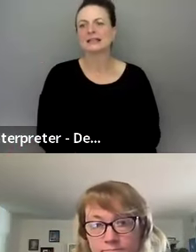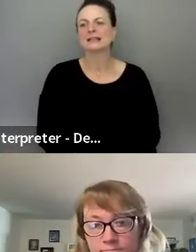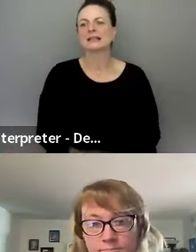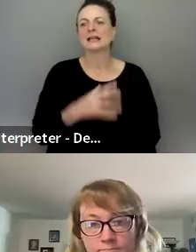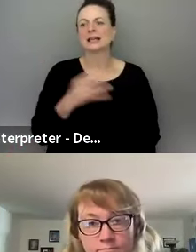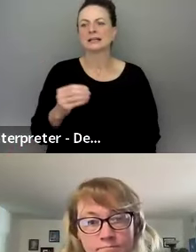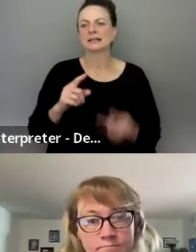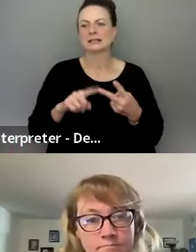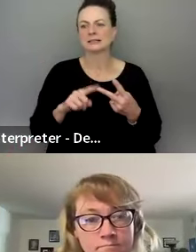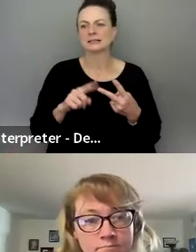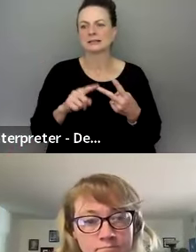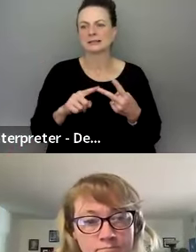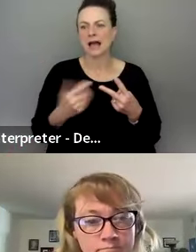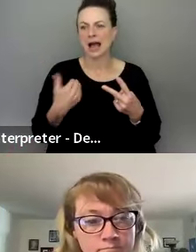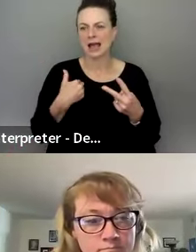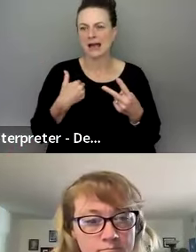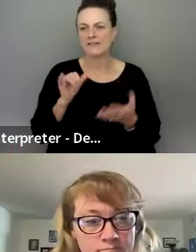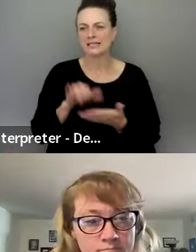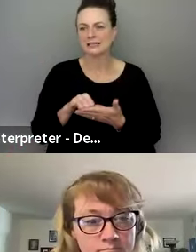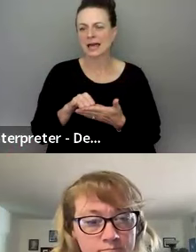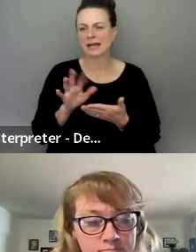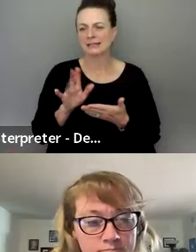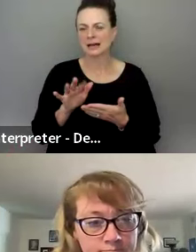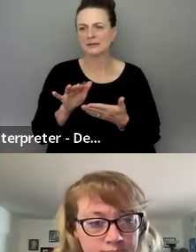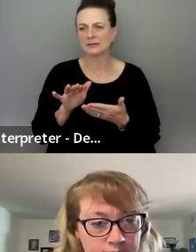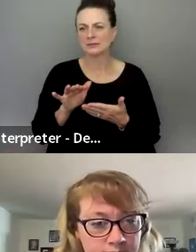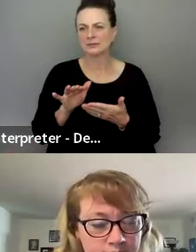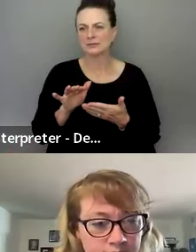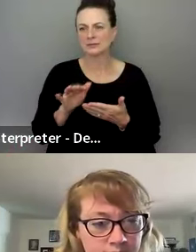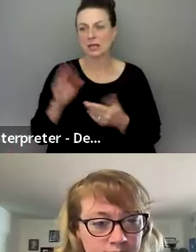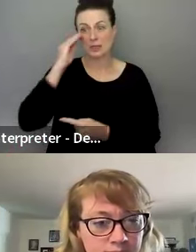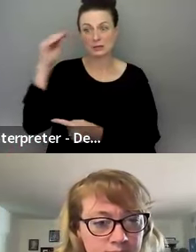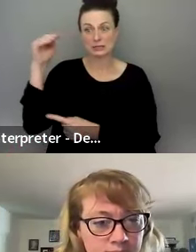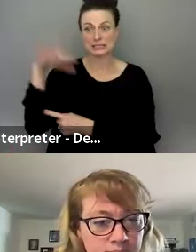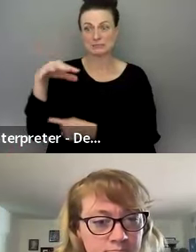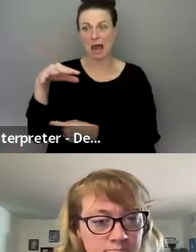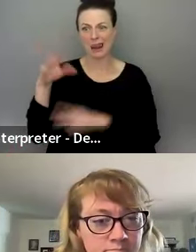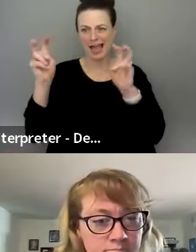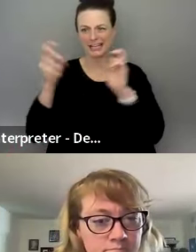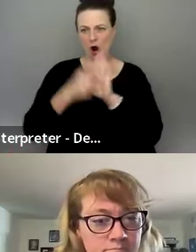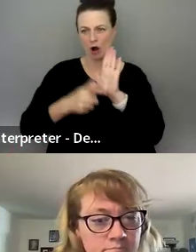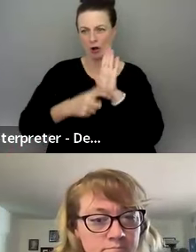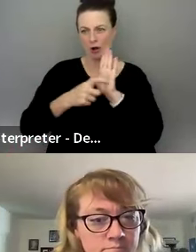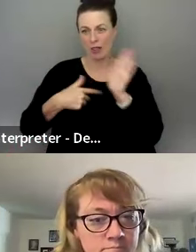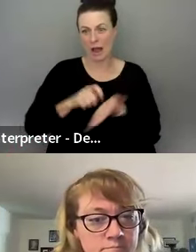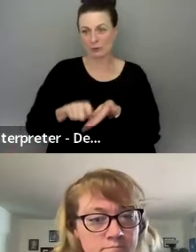And the second thing that I have is that, uh, the spotlight article that I was writing is almost finished.